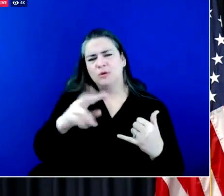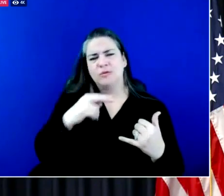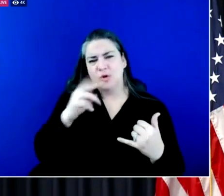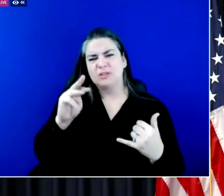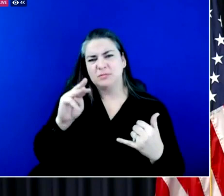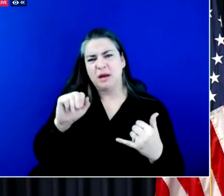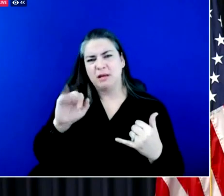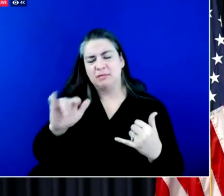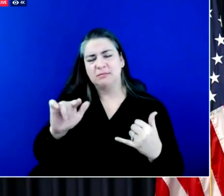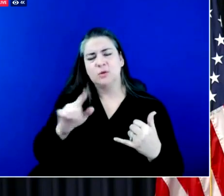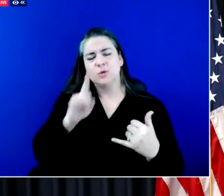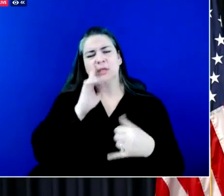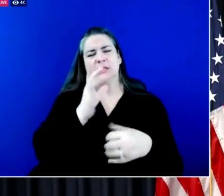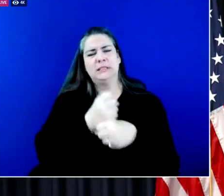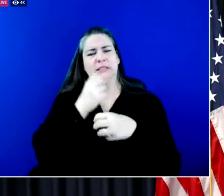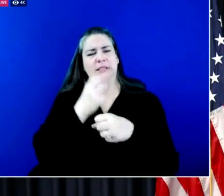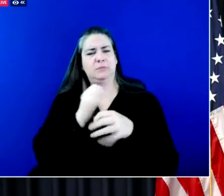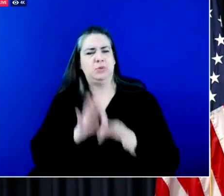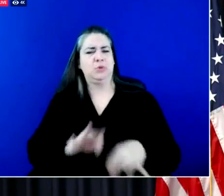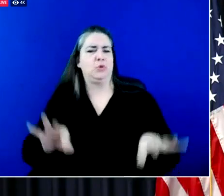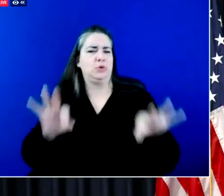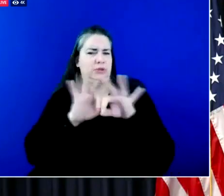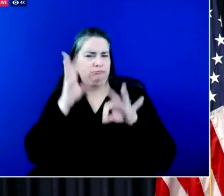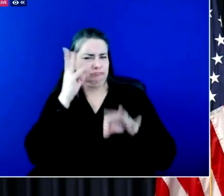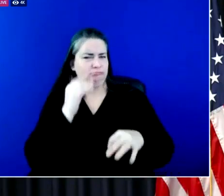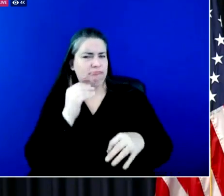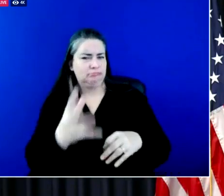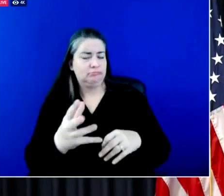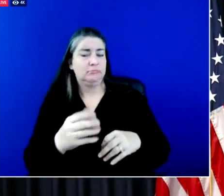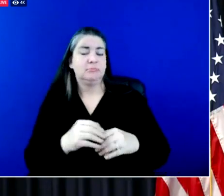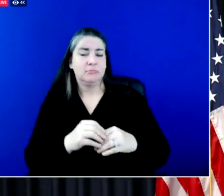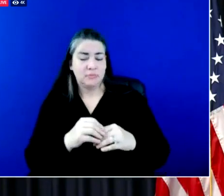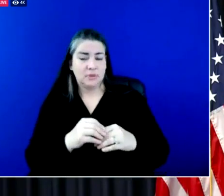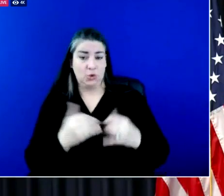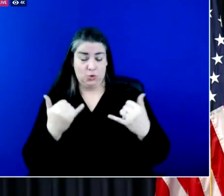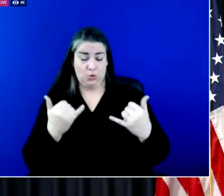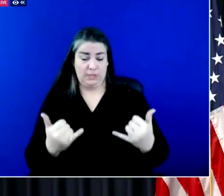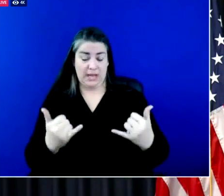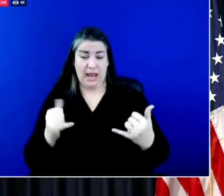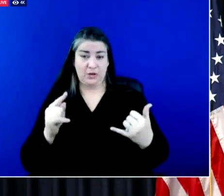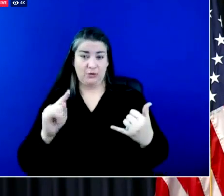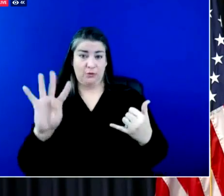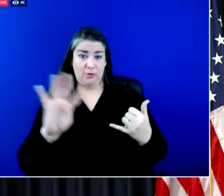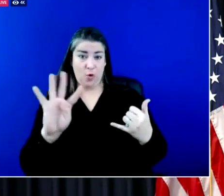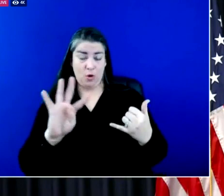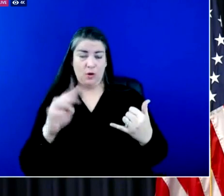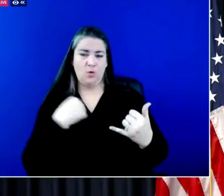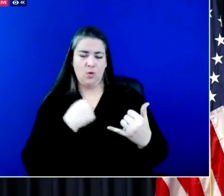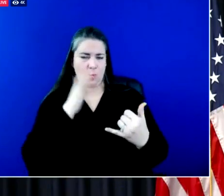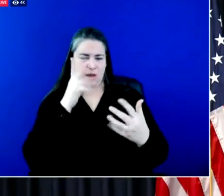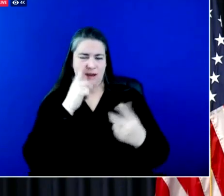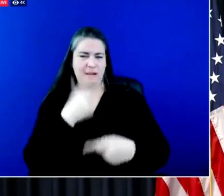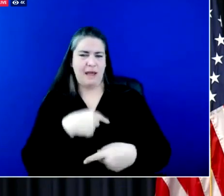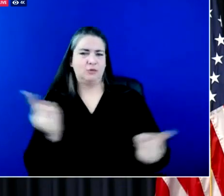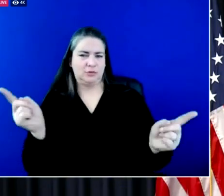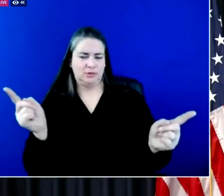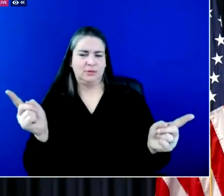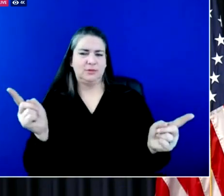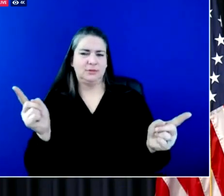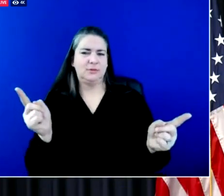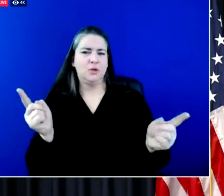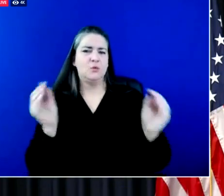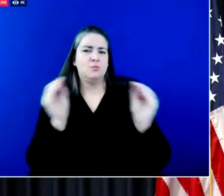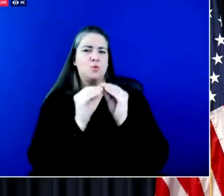get important notifications. On additional note today at four, we will be announcing significant additional places